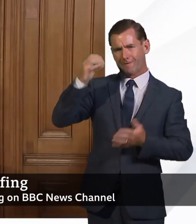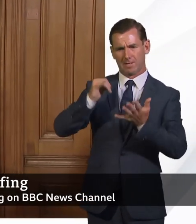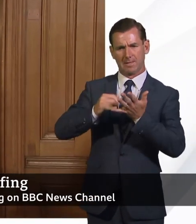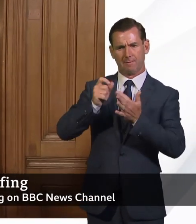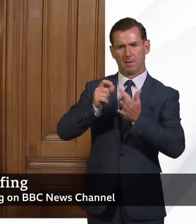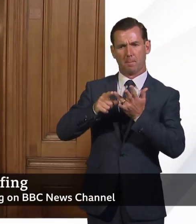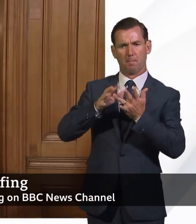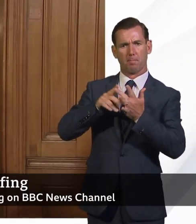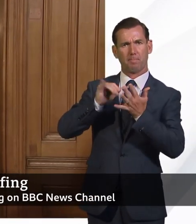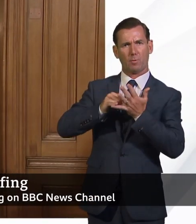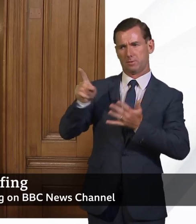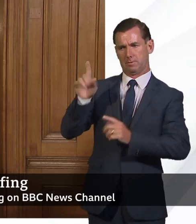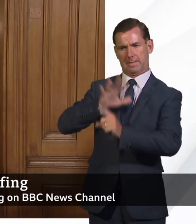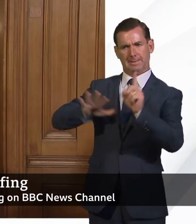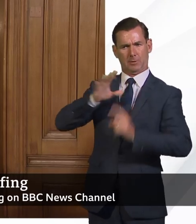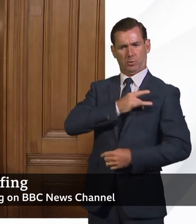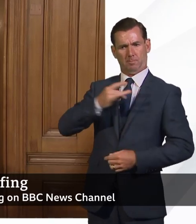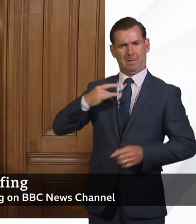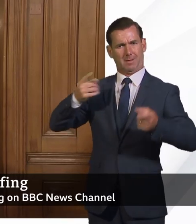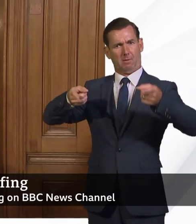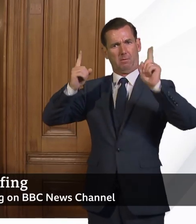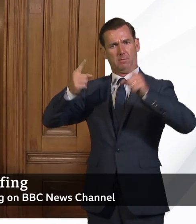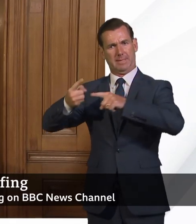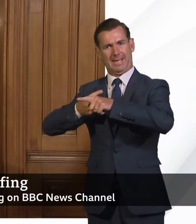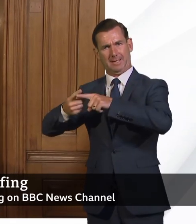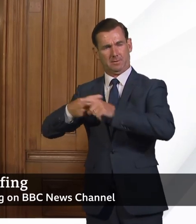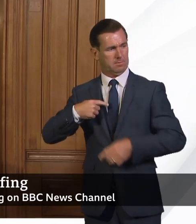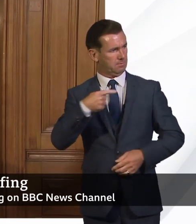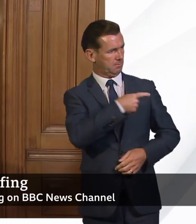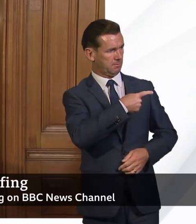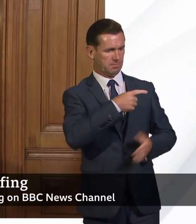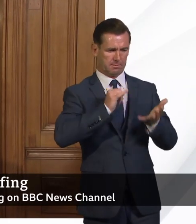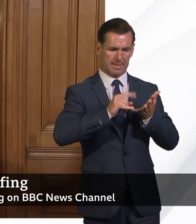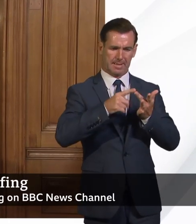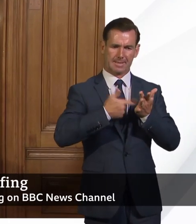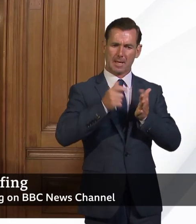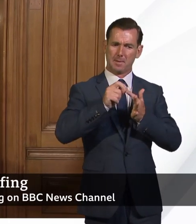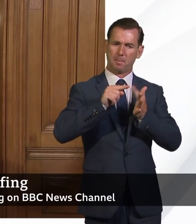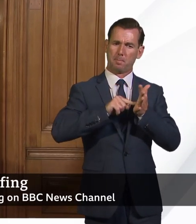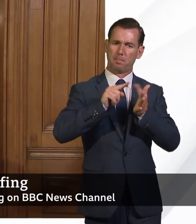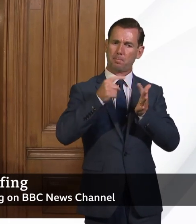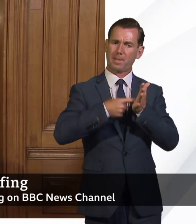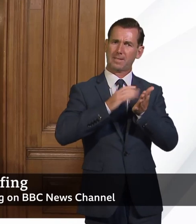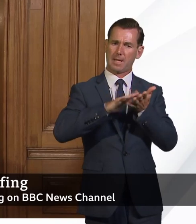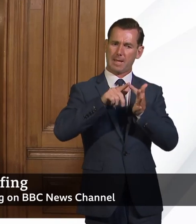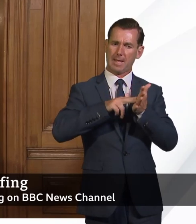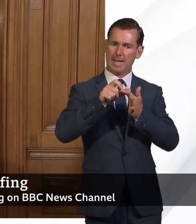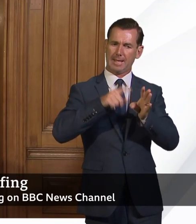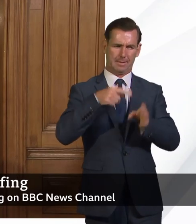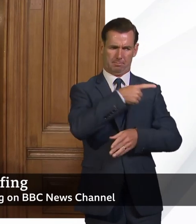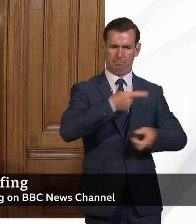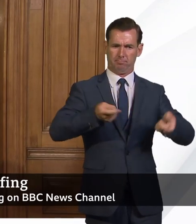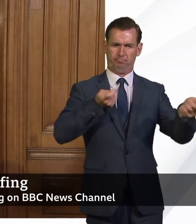National Medical Director of NHS England, and again by Sir Peter Hendy, Chair of Network Rail and directing the restart of